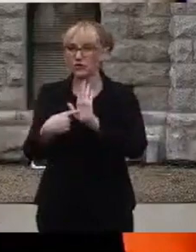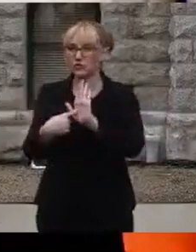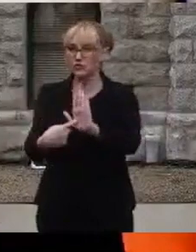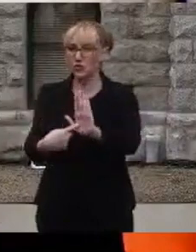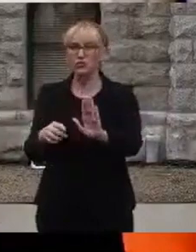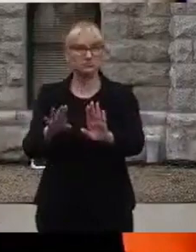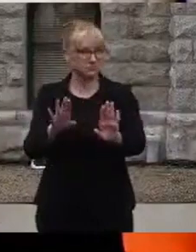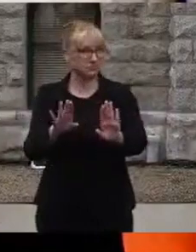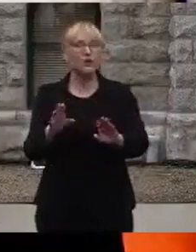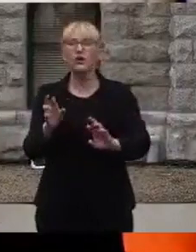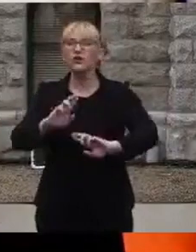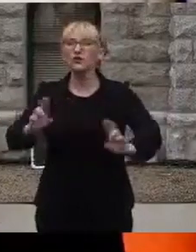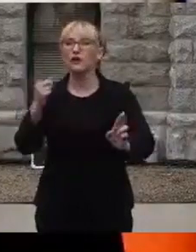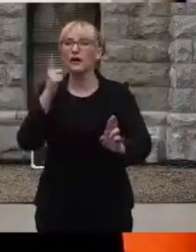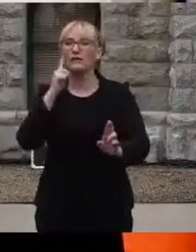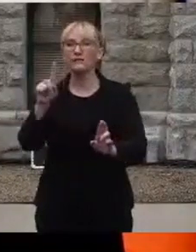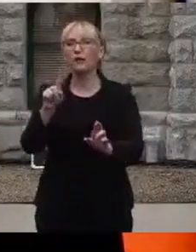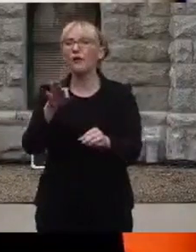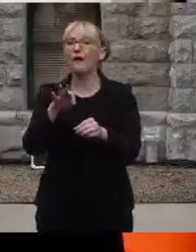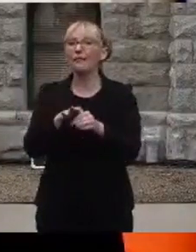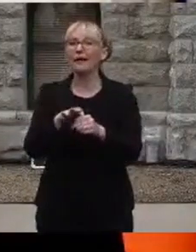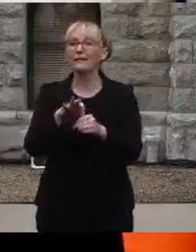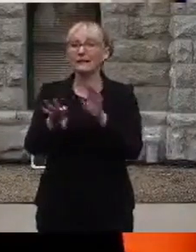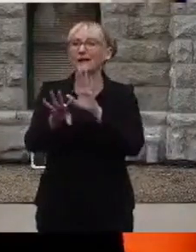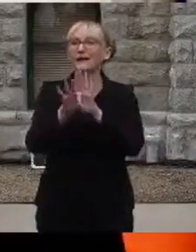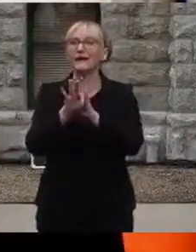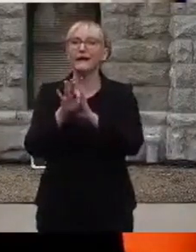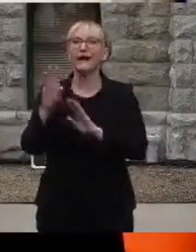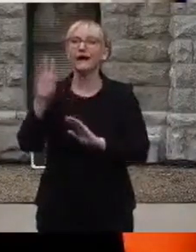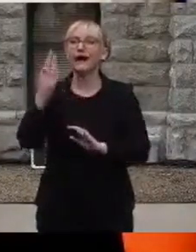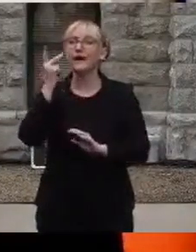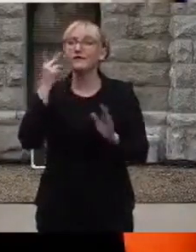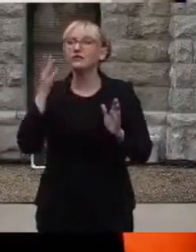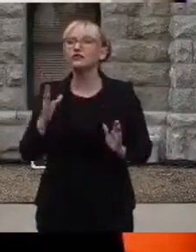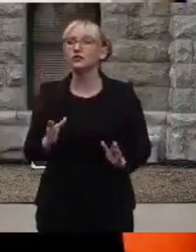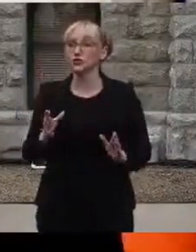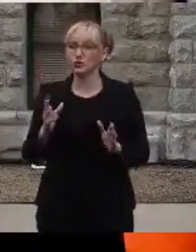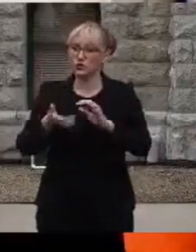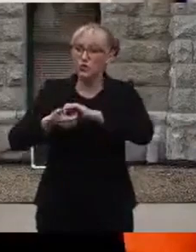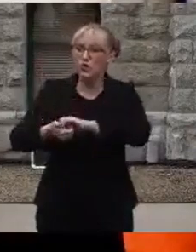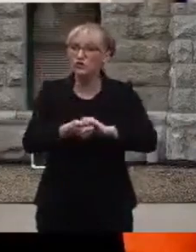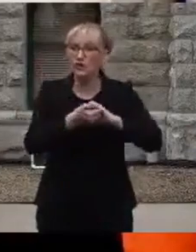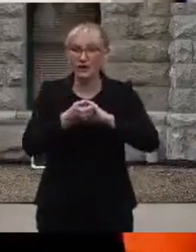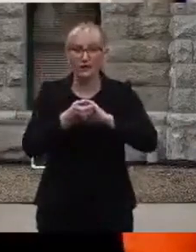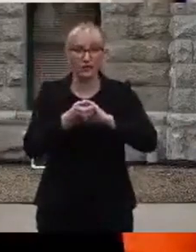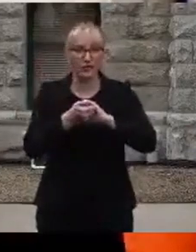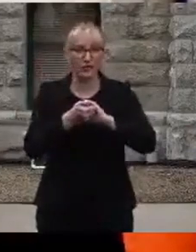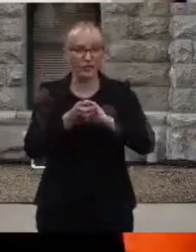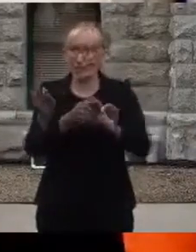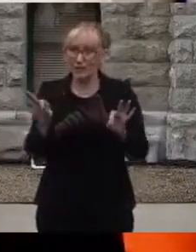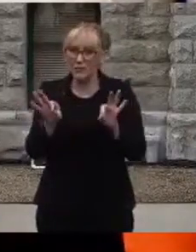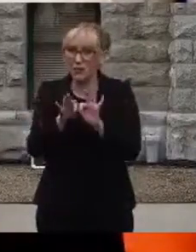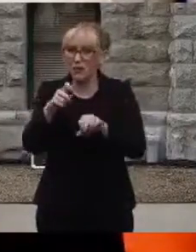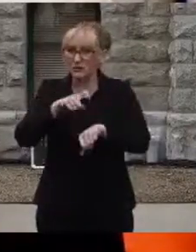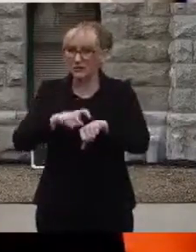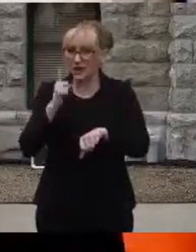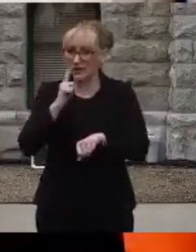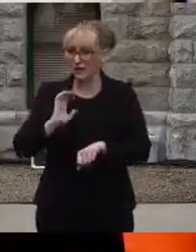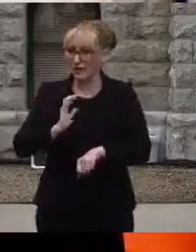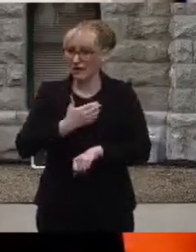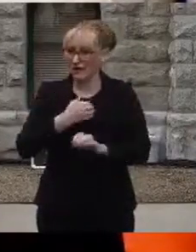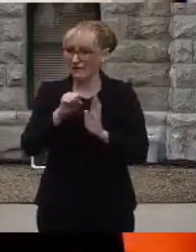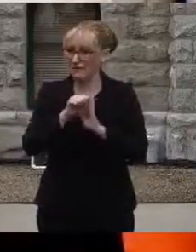worked together to find real solutions and to build an Arizona for everyone. You,